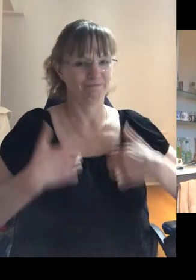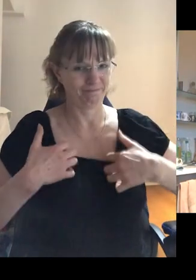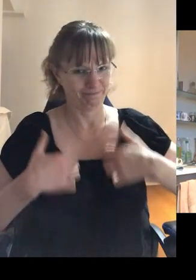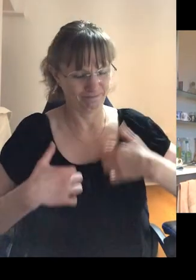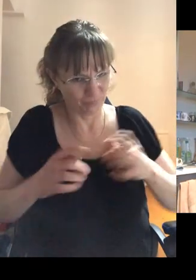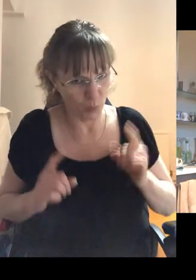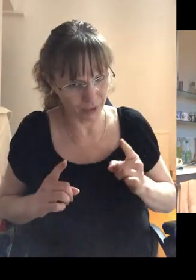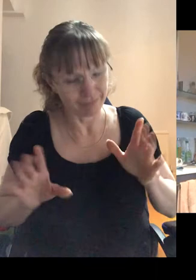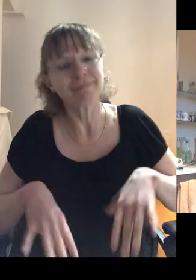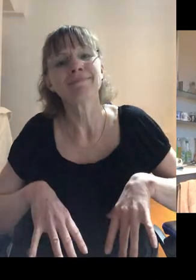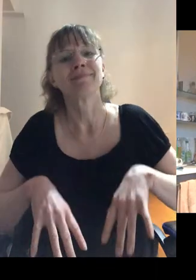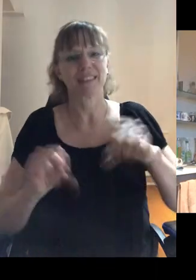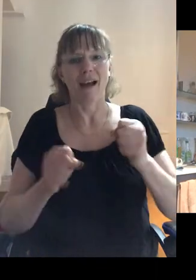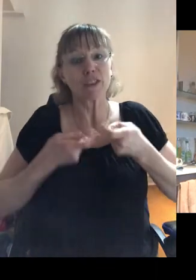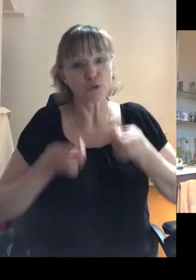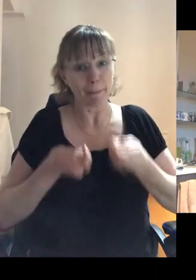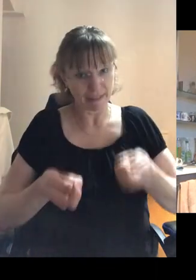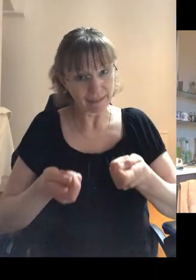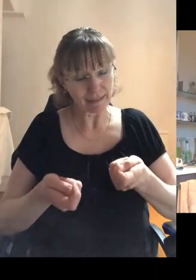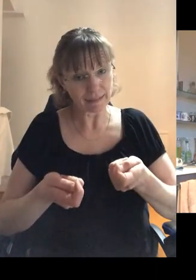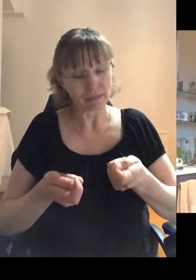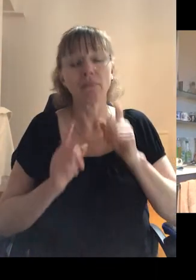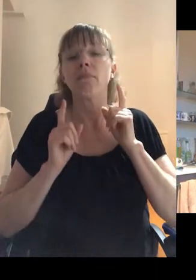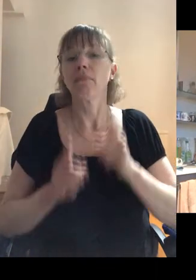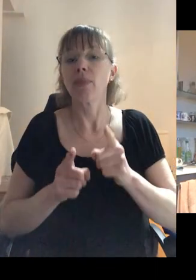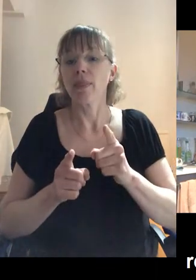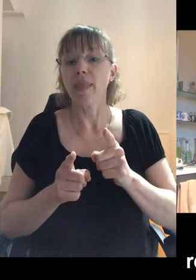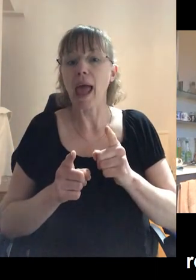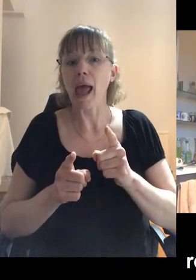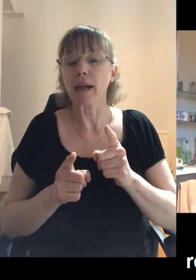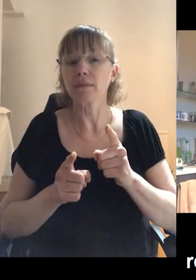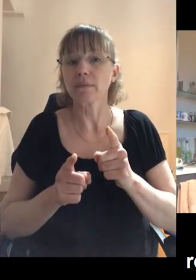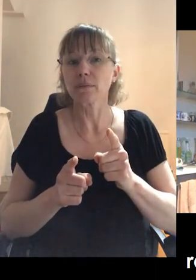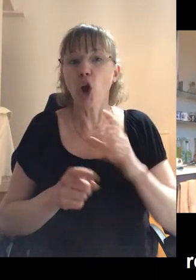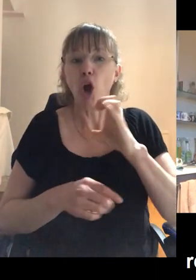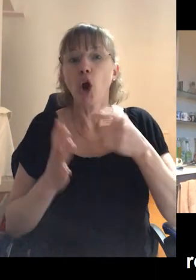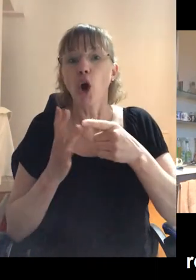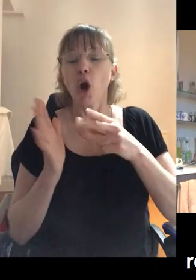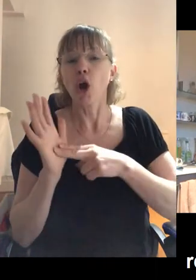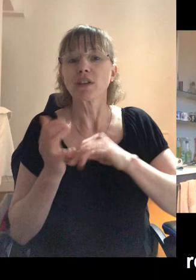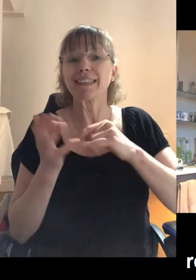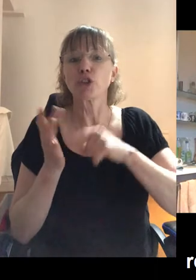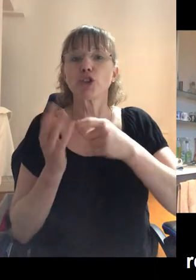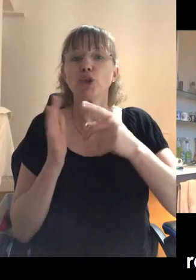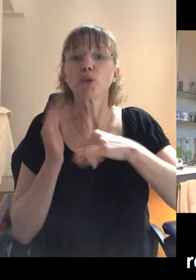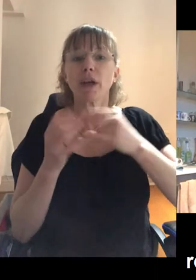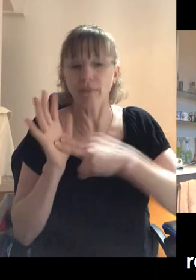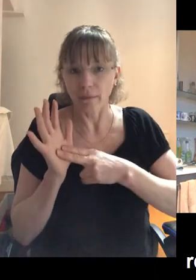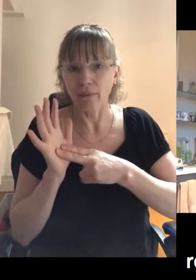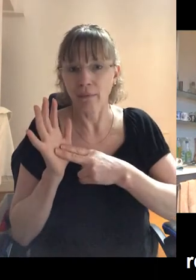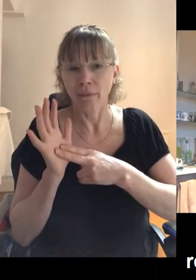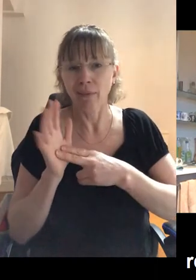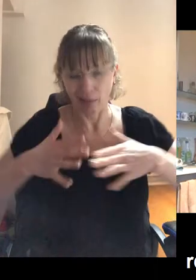I, I, I started on treatment, uh, and then I got immune reconstitution syndrome, which put me back in hospital with pneumonia.